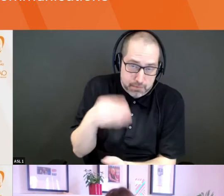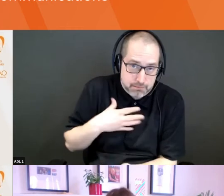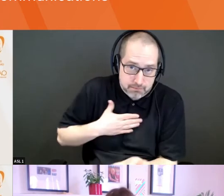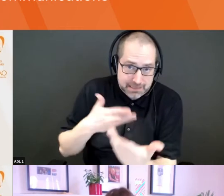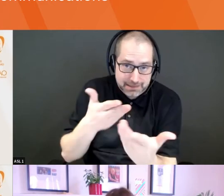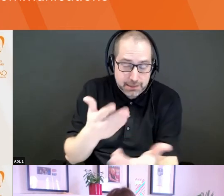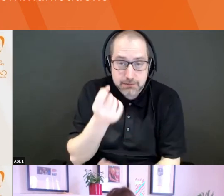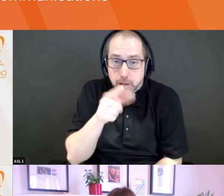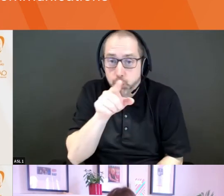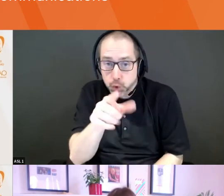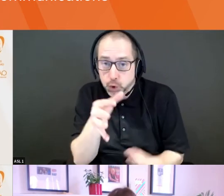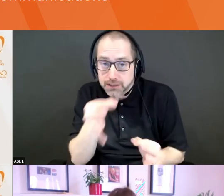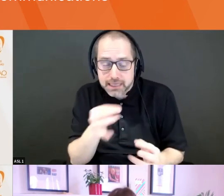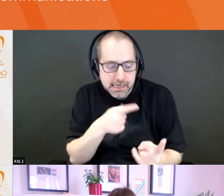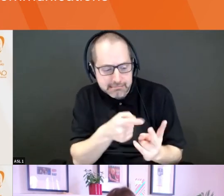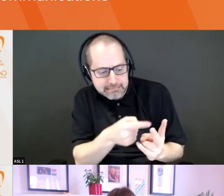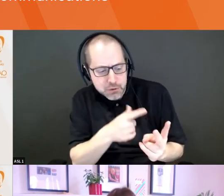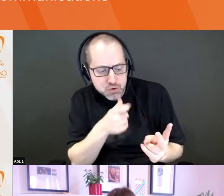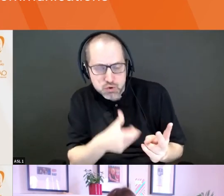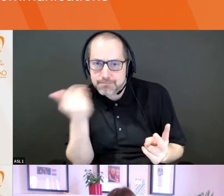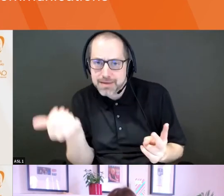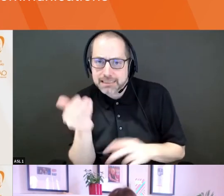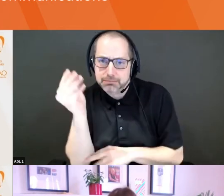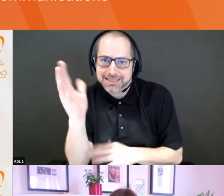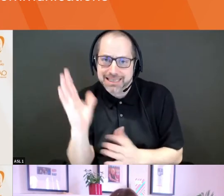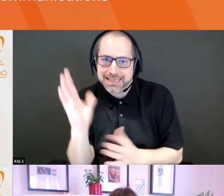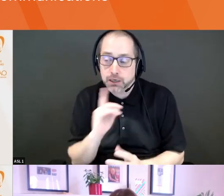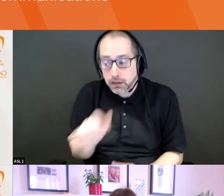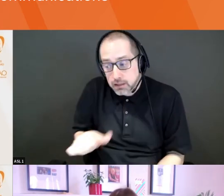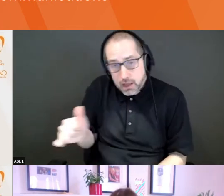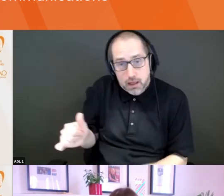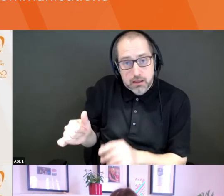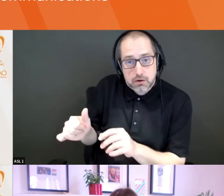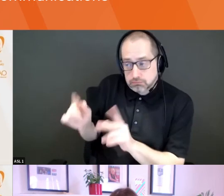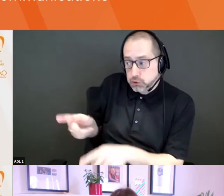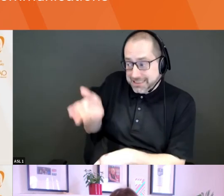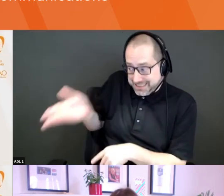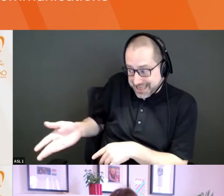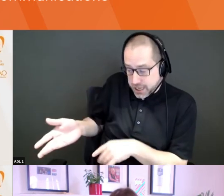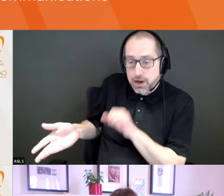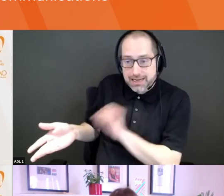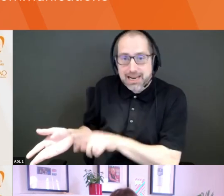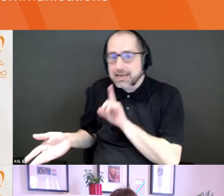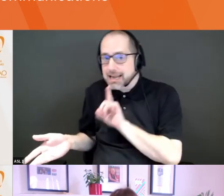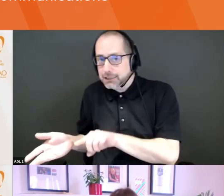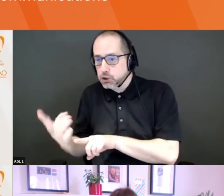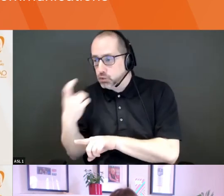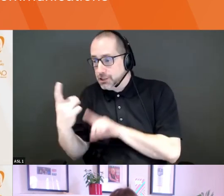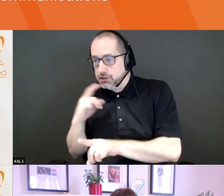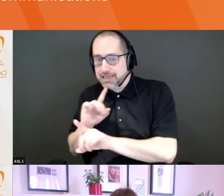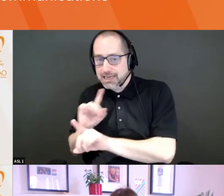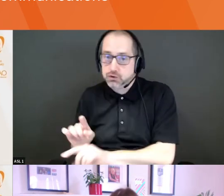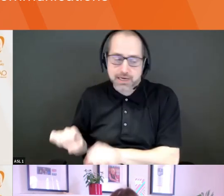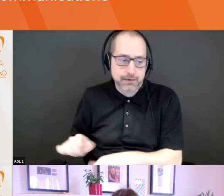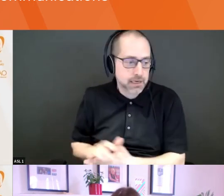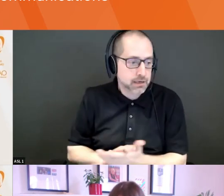but the other founder will be there and can, can answer questions. Okay. Um, I do have quite a few more questions